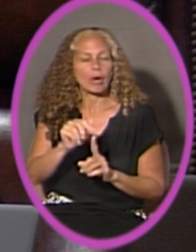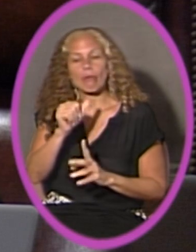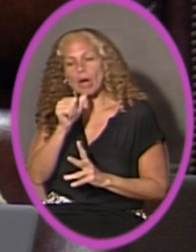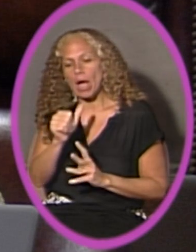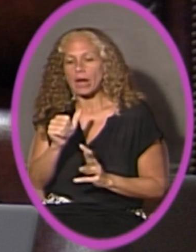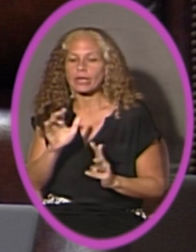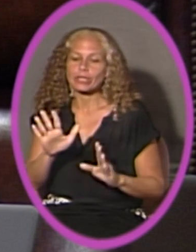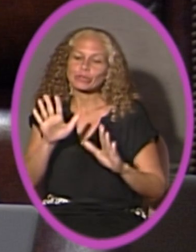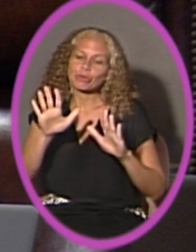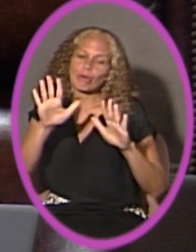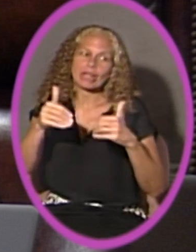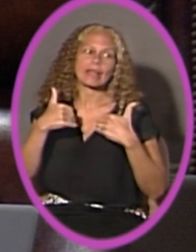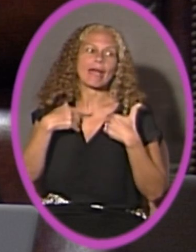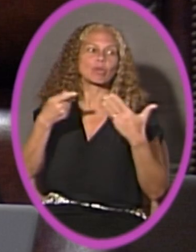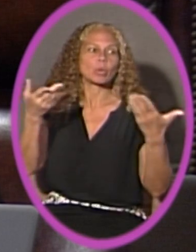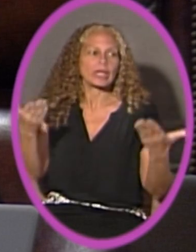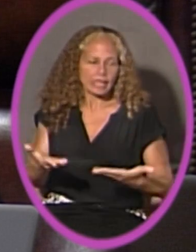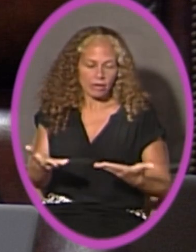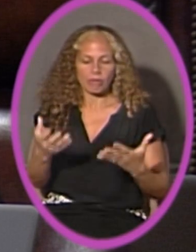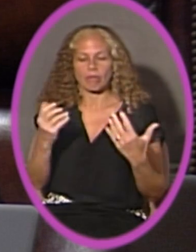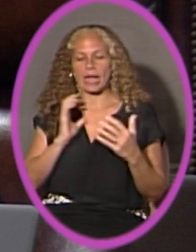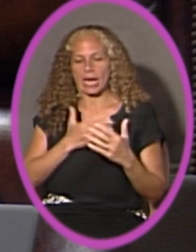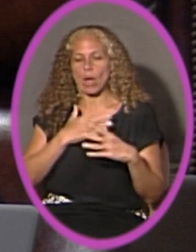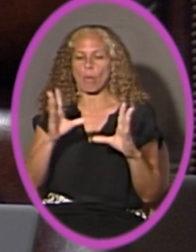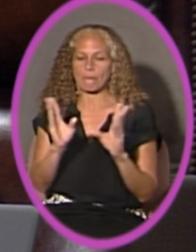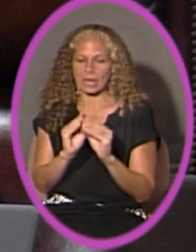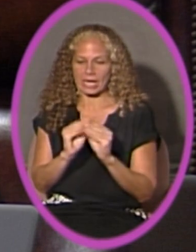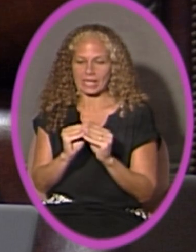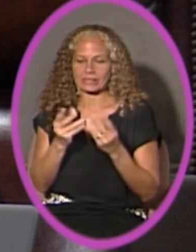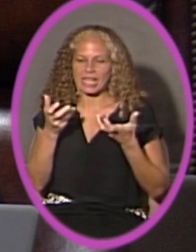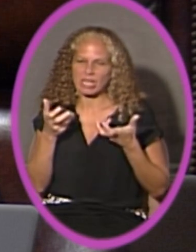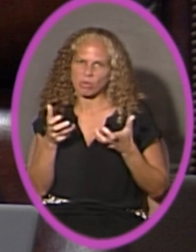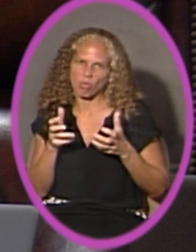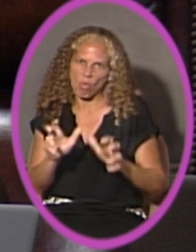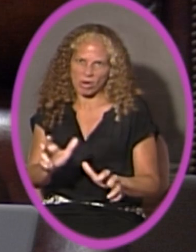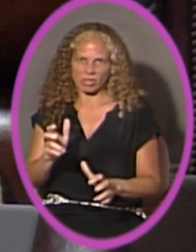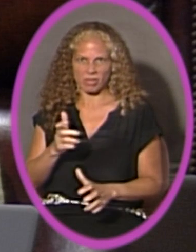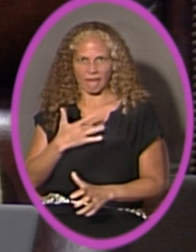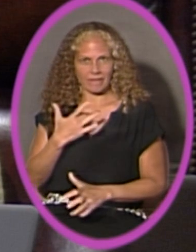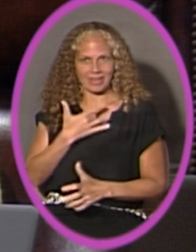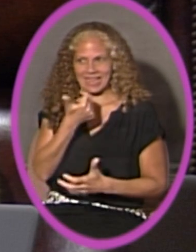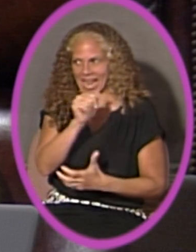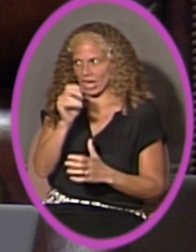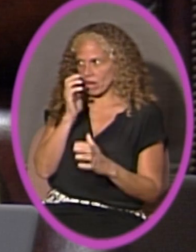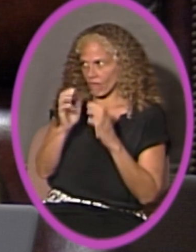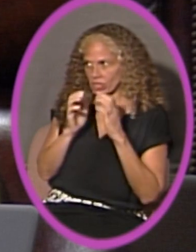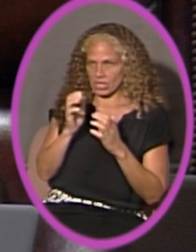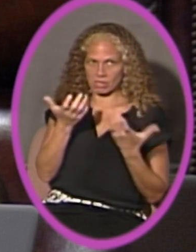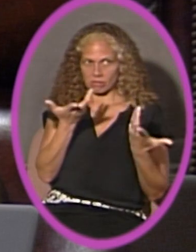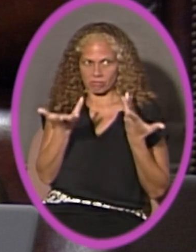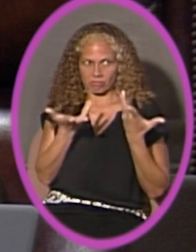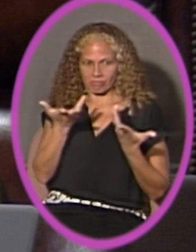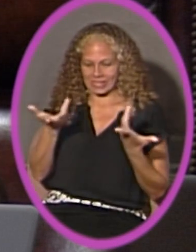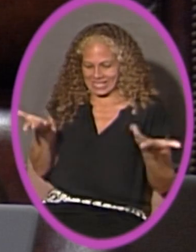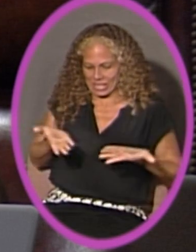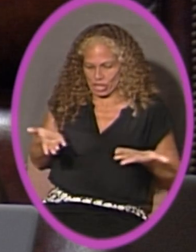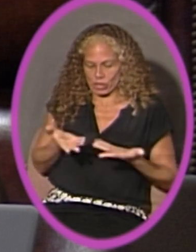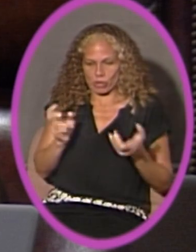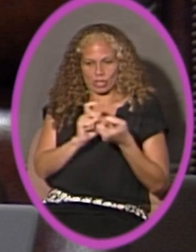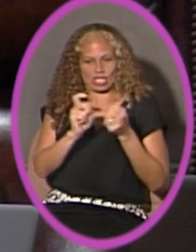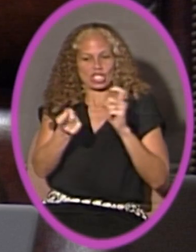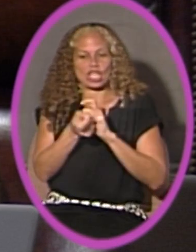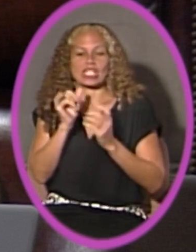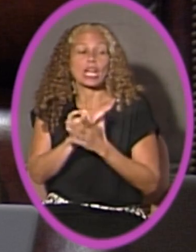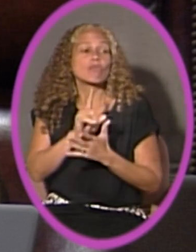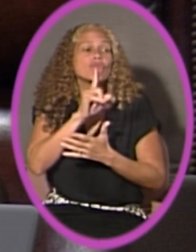you here at our meetings. So I want to thank you, and I don't want you to think that any conversation that happens up here would change that. We